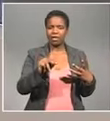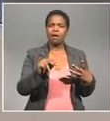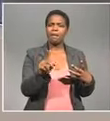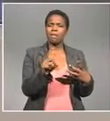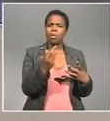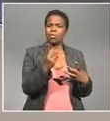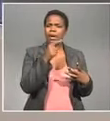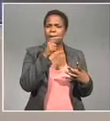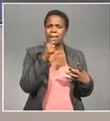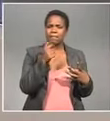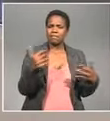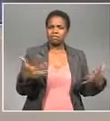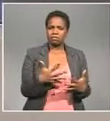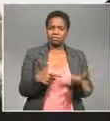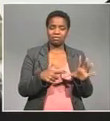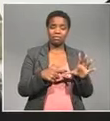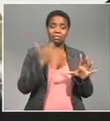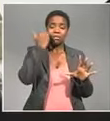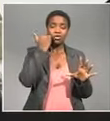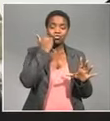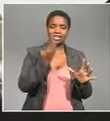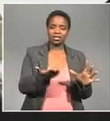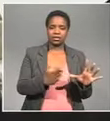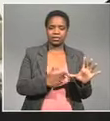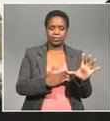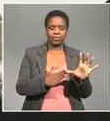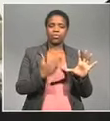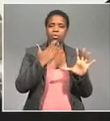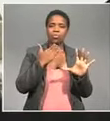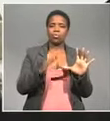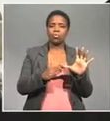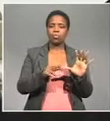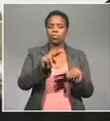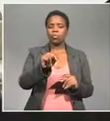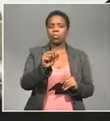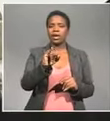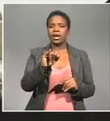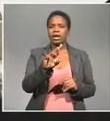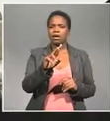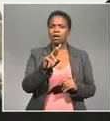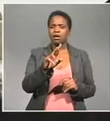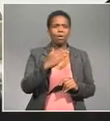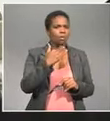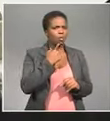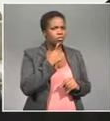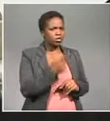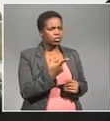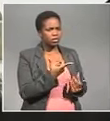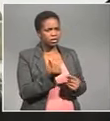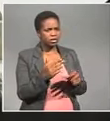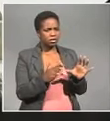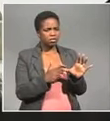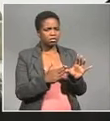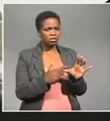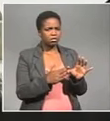was the name of a magistrate A Mr Desmond Nair At whose instruction? Trevor